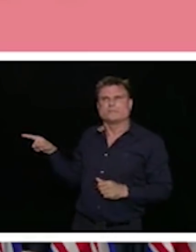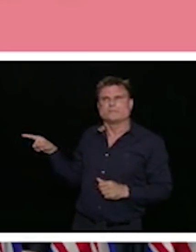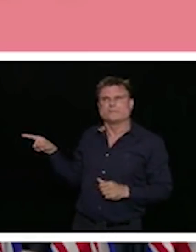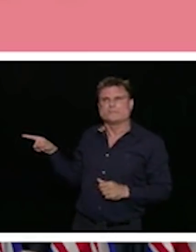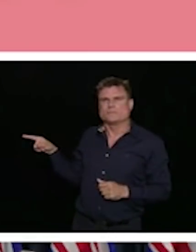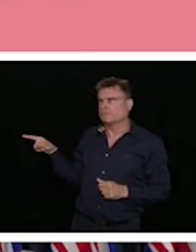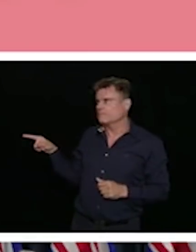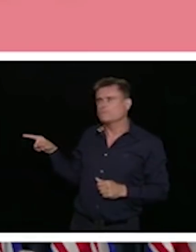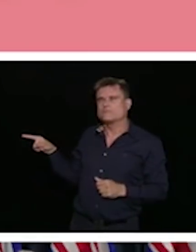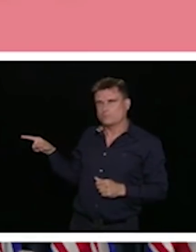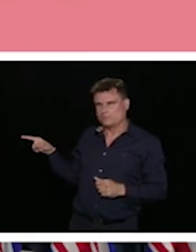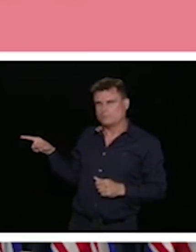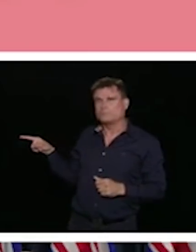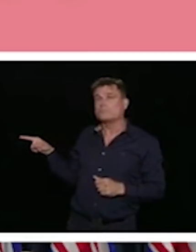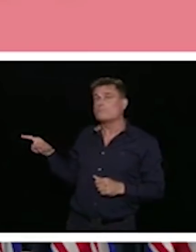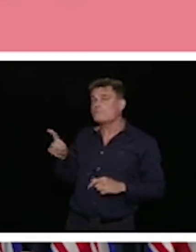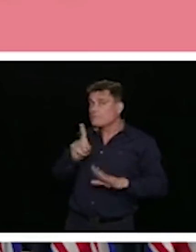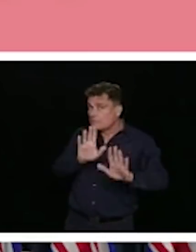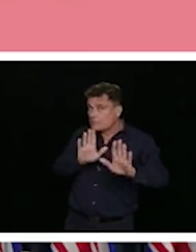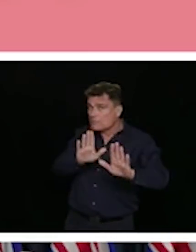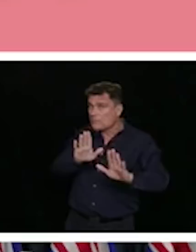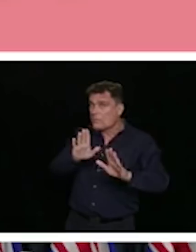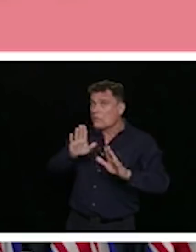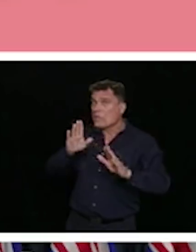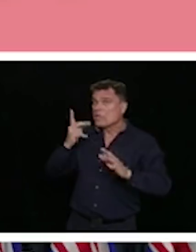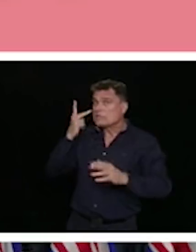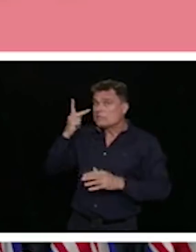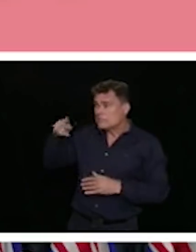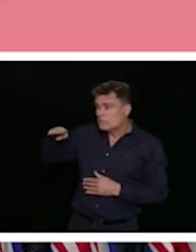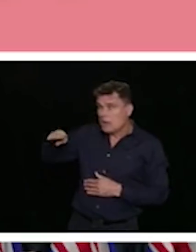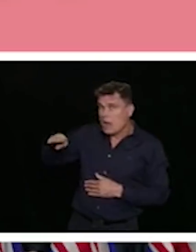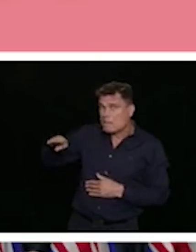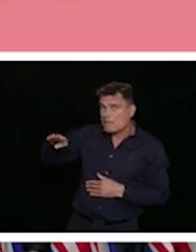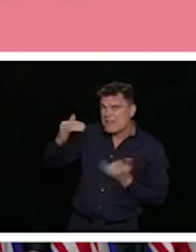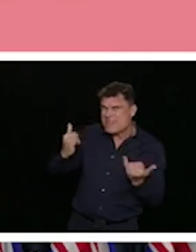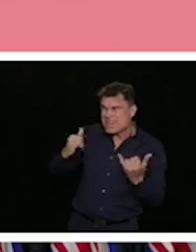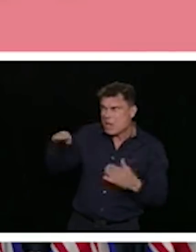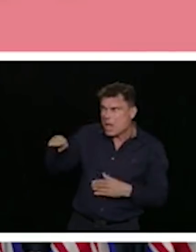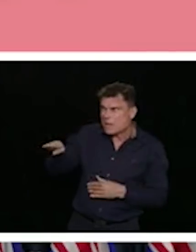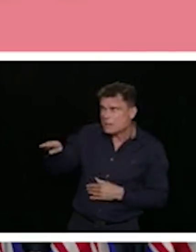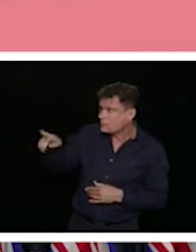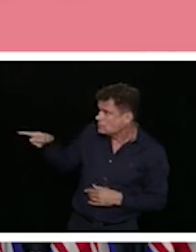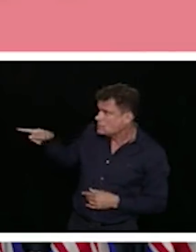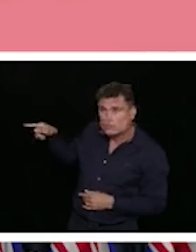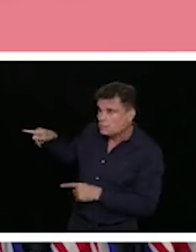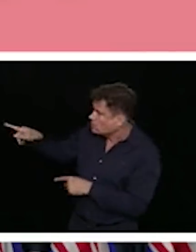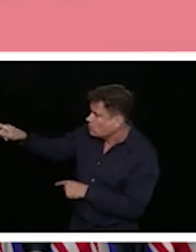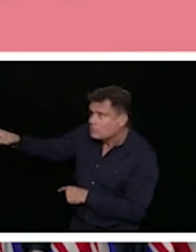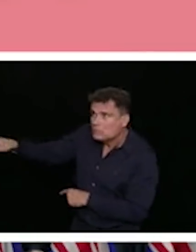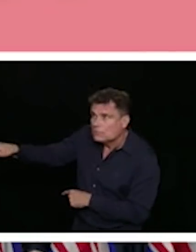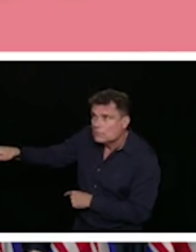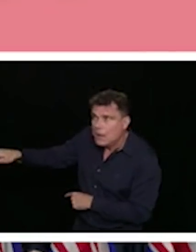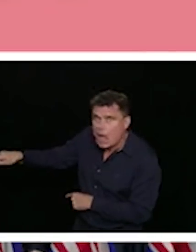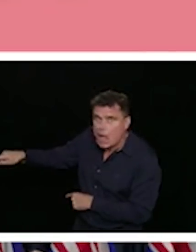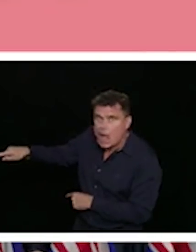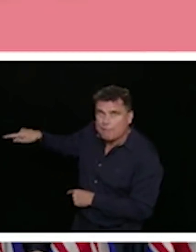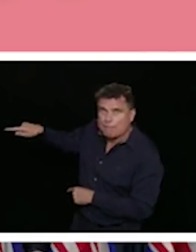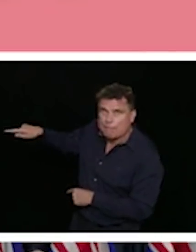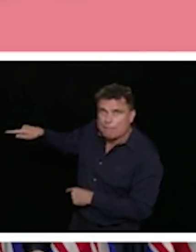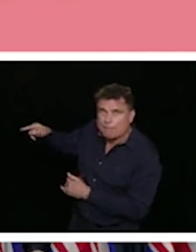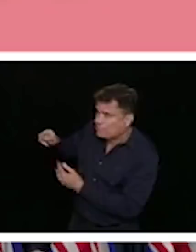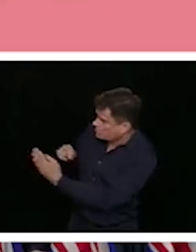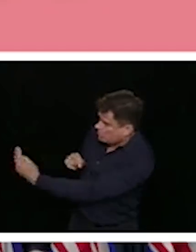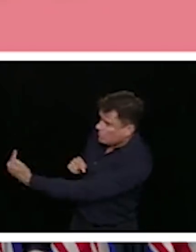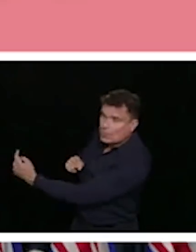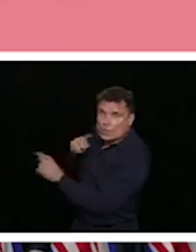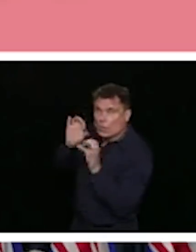is that we're starting to see an upward bend of our curve. This is where we have wanted to make sure